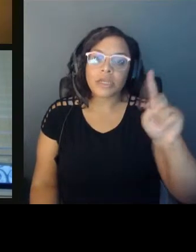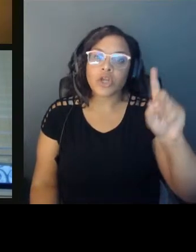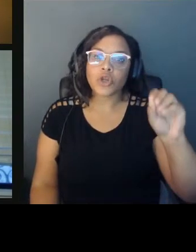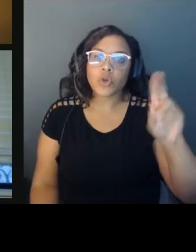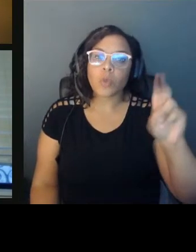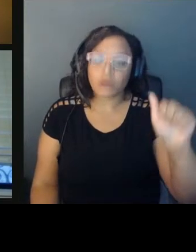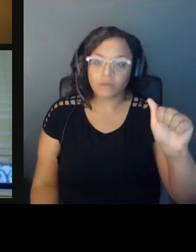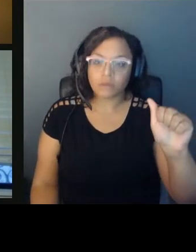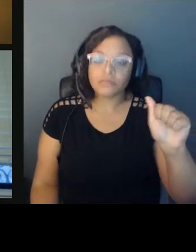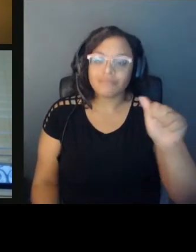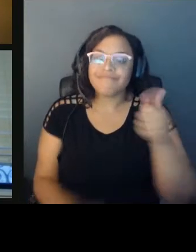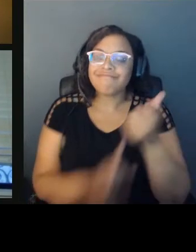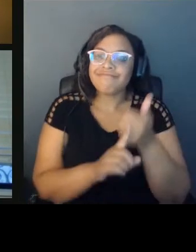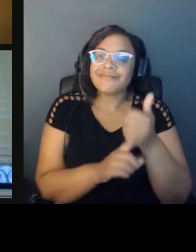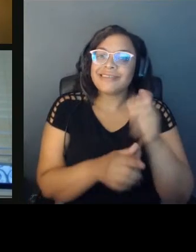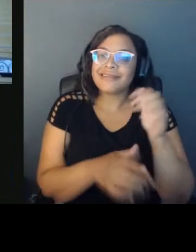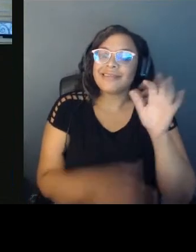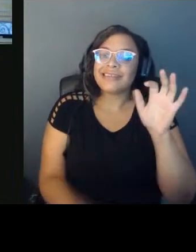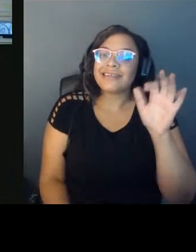Dr. Danielle Harrison,